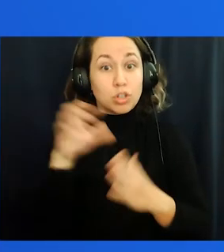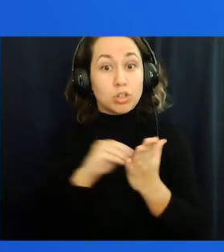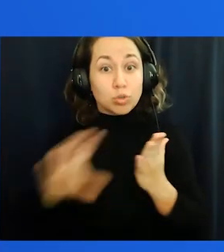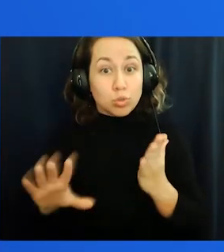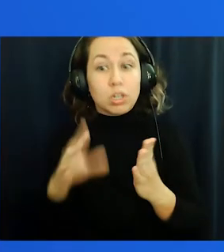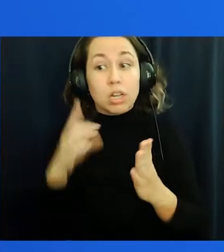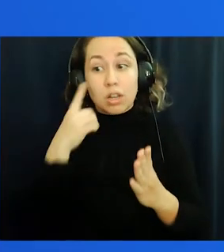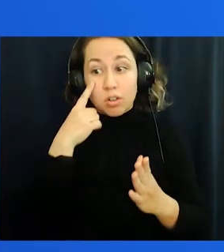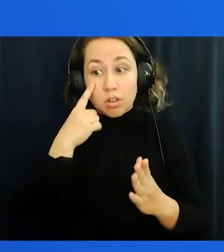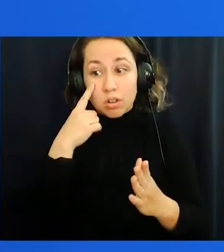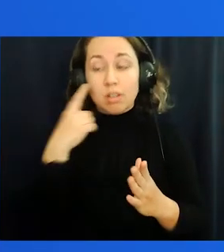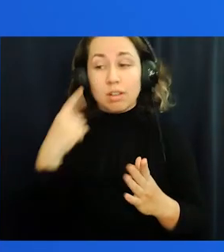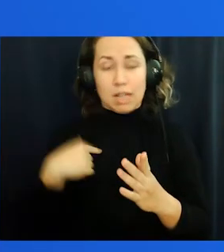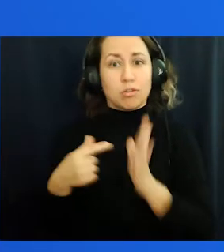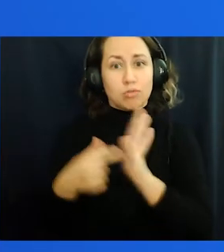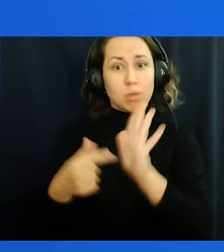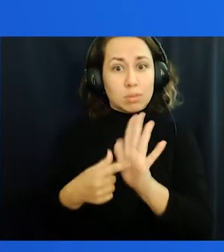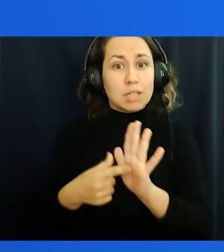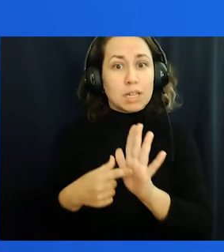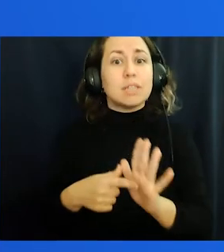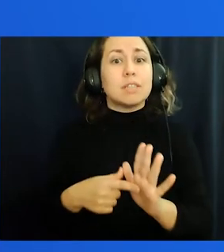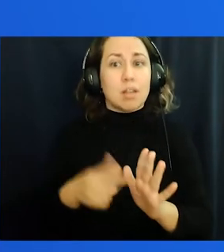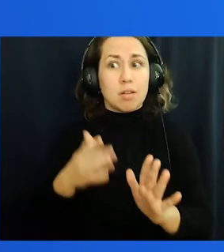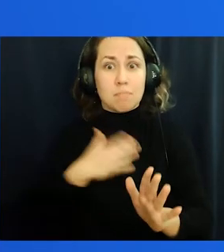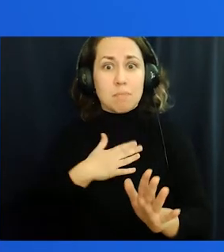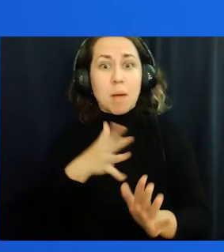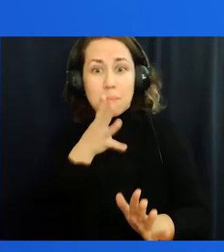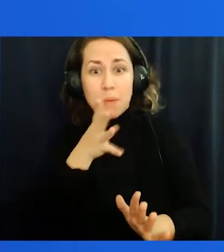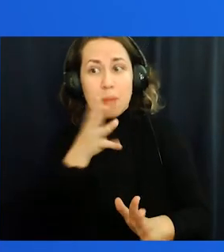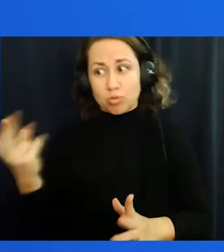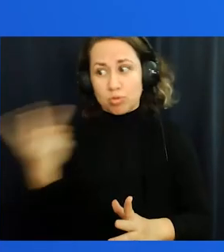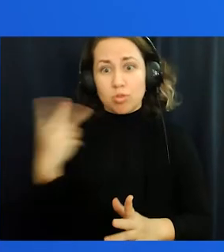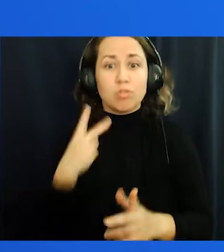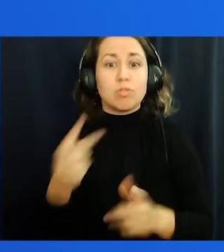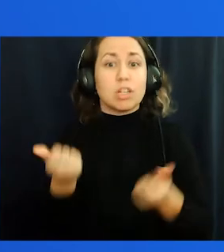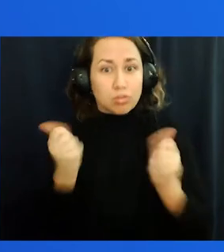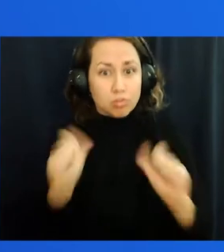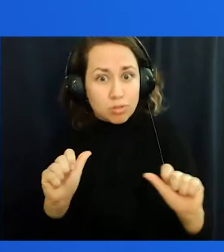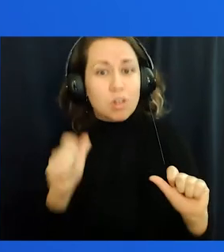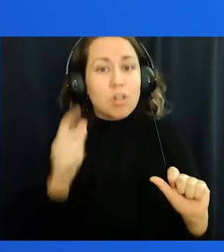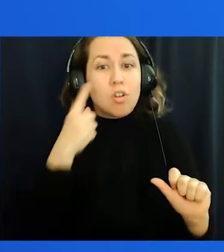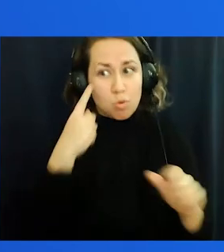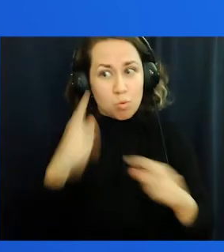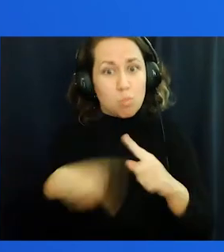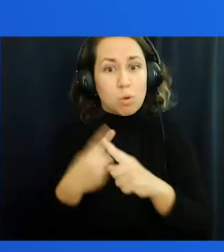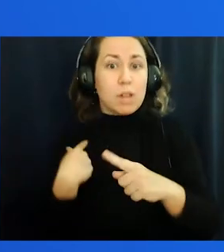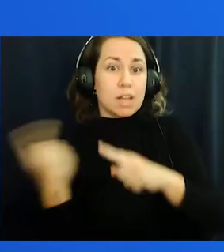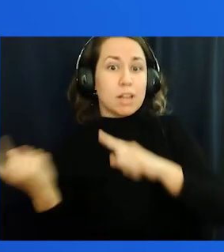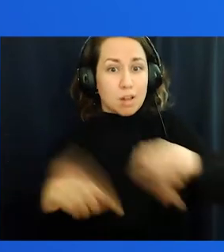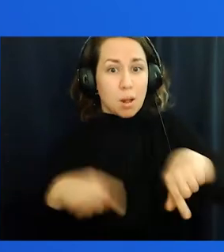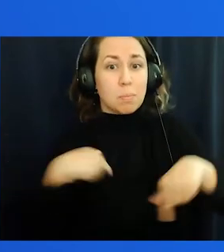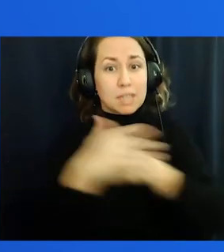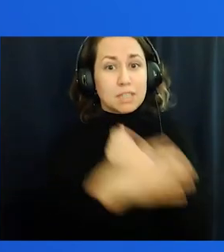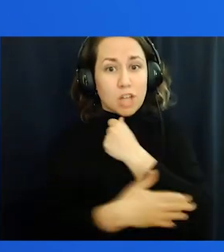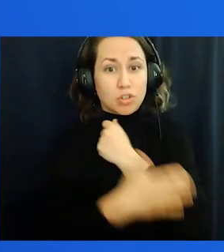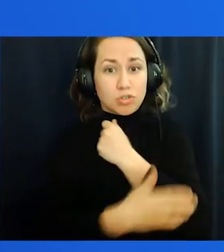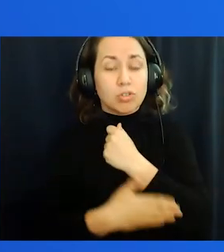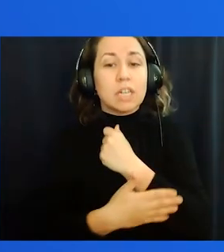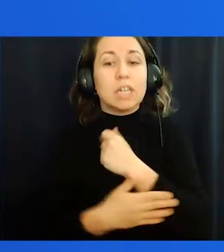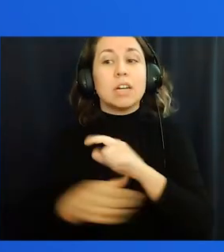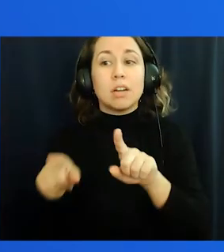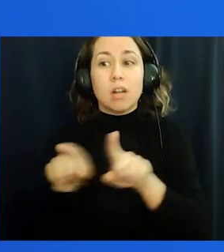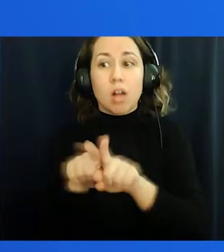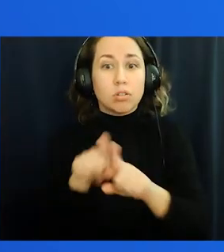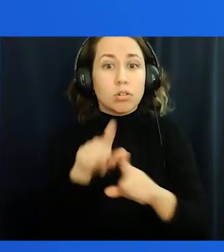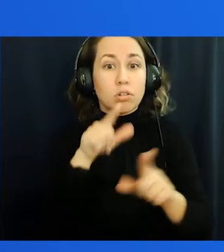top 100 scholar to me represents the effort that my mom and I have put in since we came to this country. It represents the love and support from our friends family and